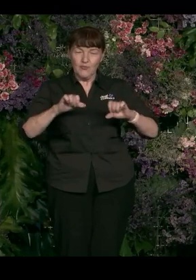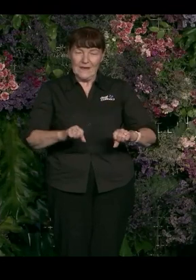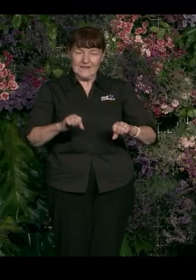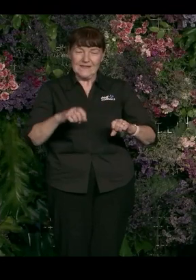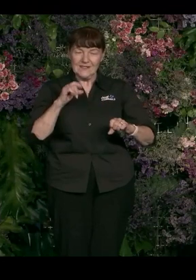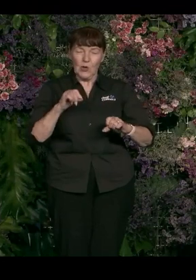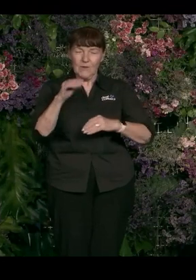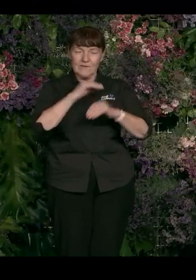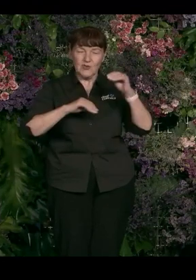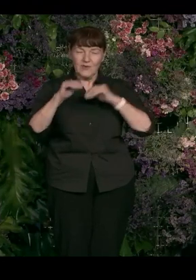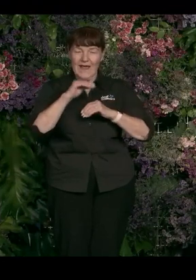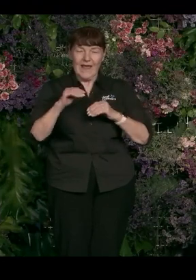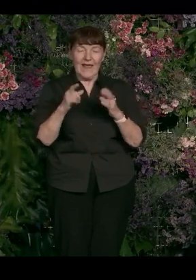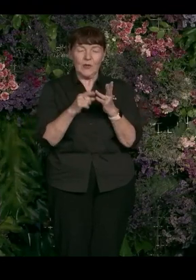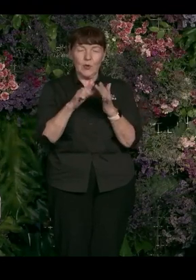Welcome.